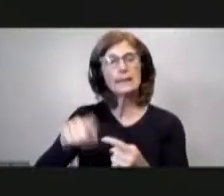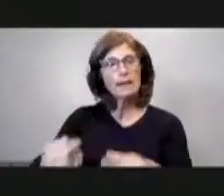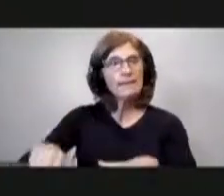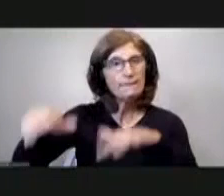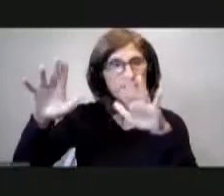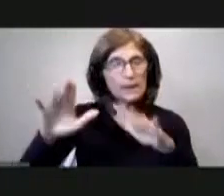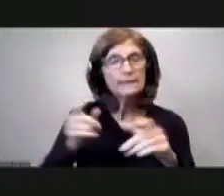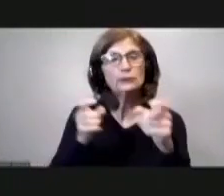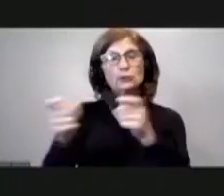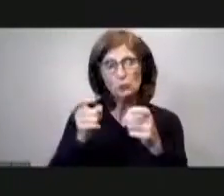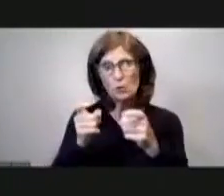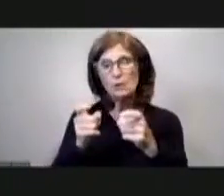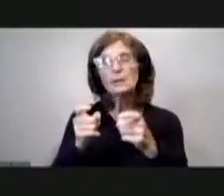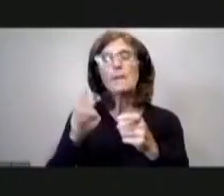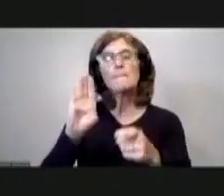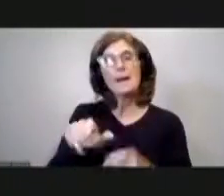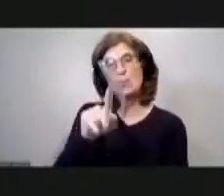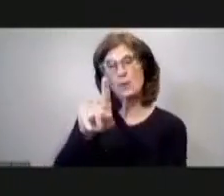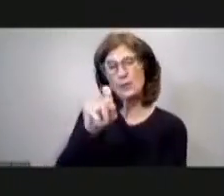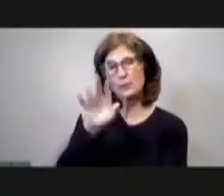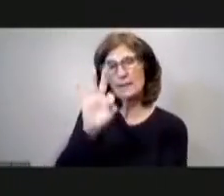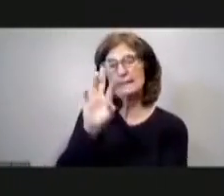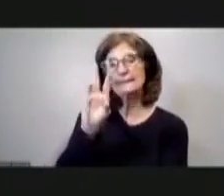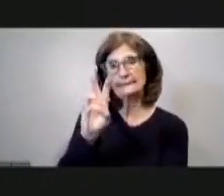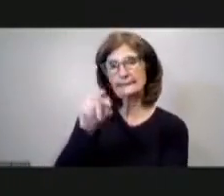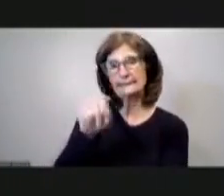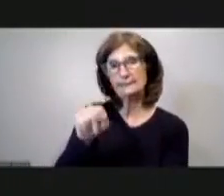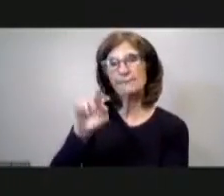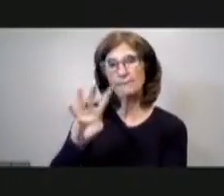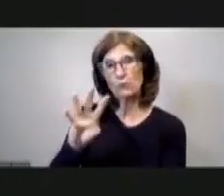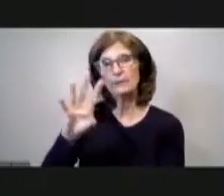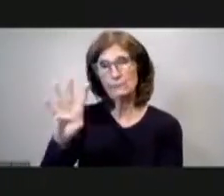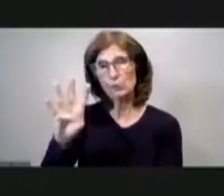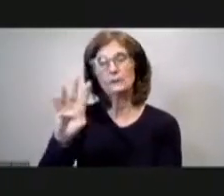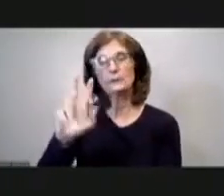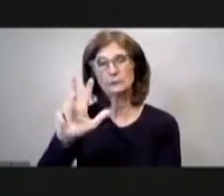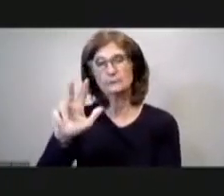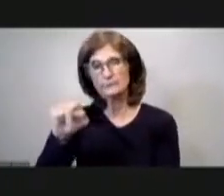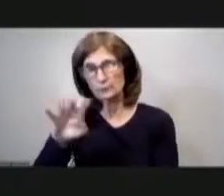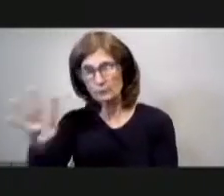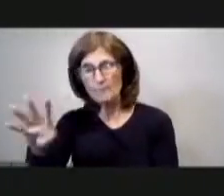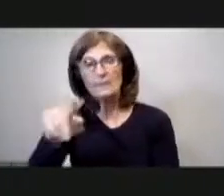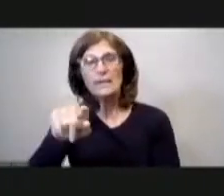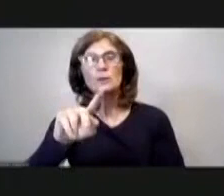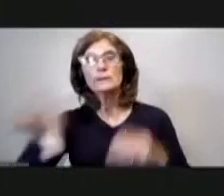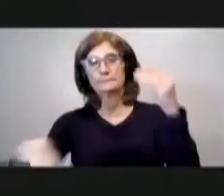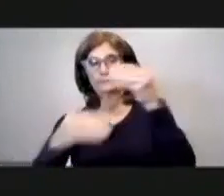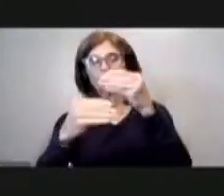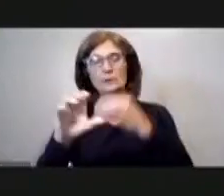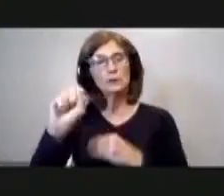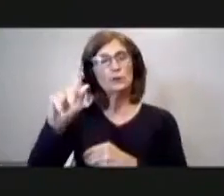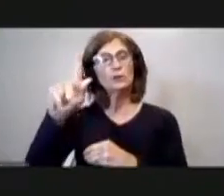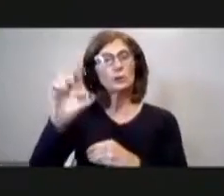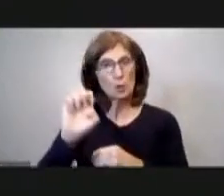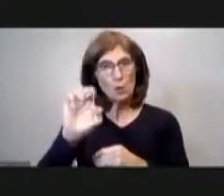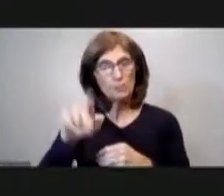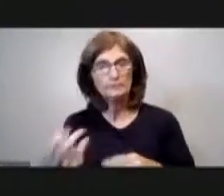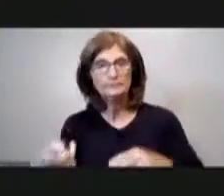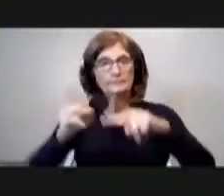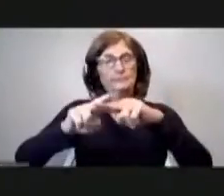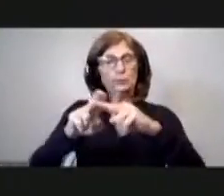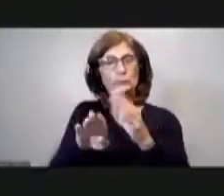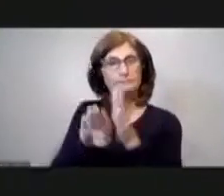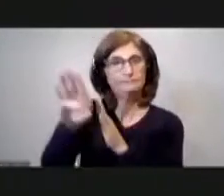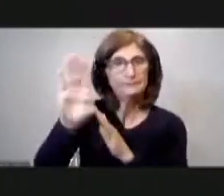196 833.44 and increasing slope failure remediation by